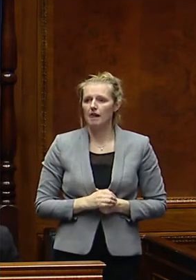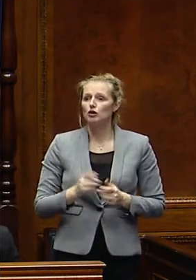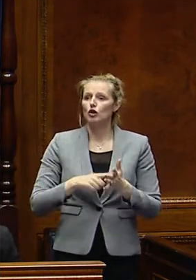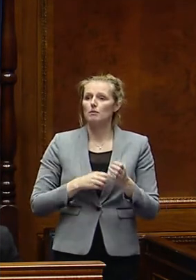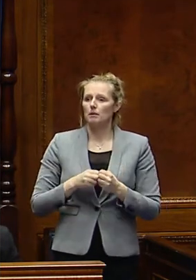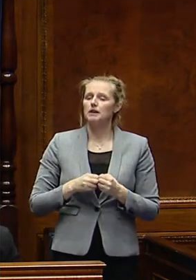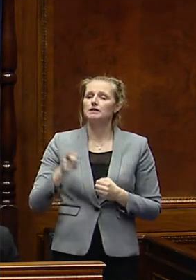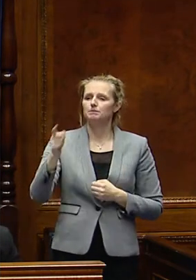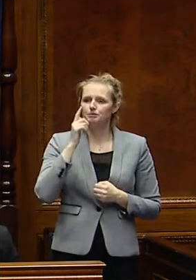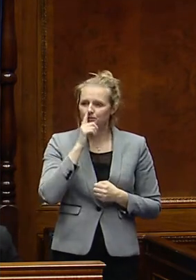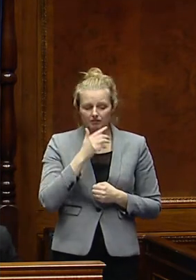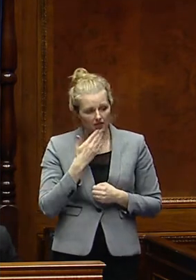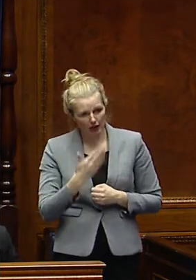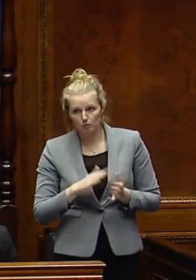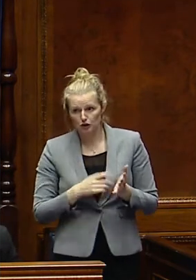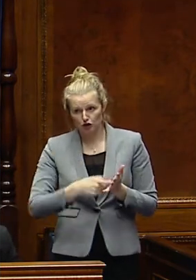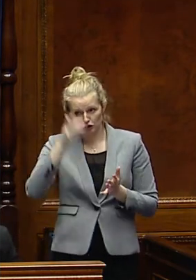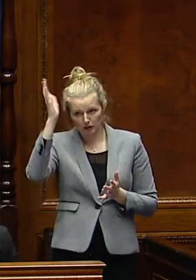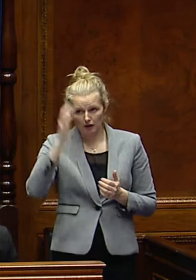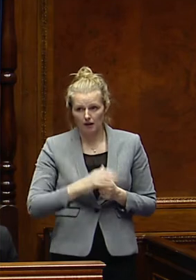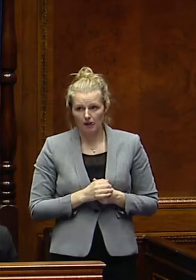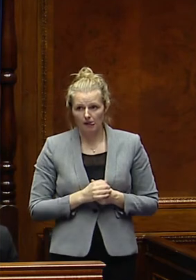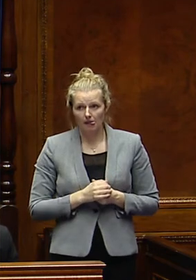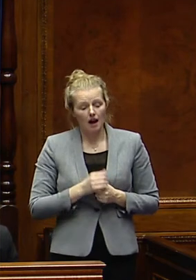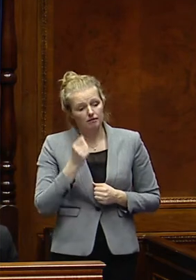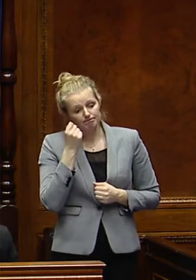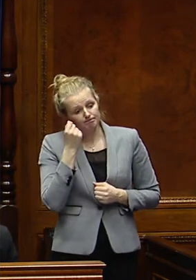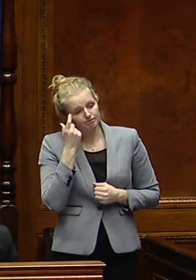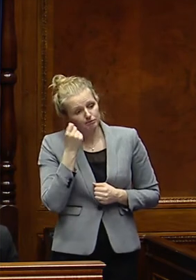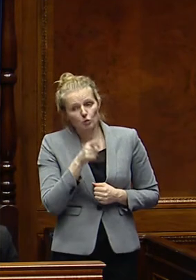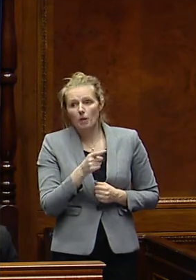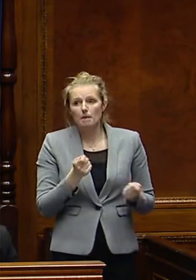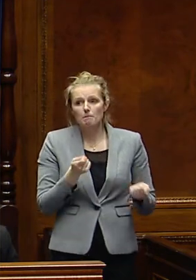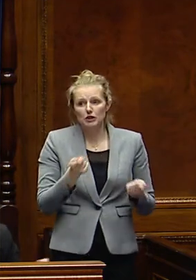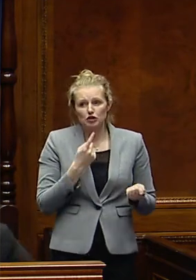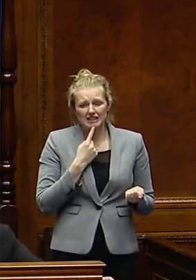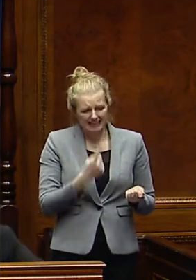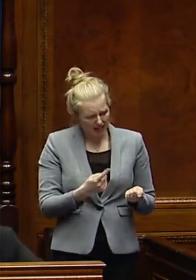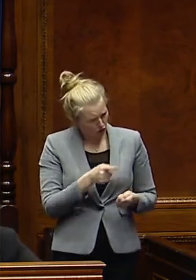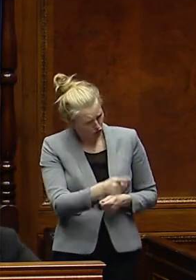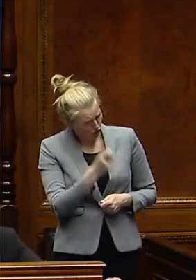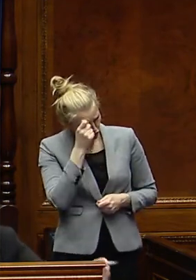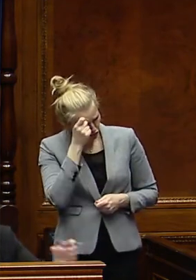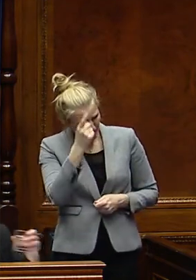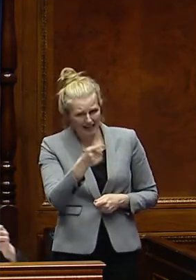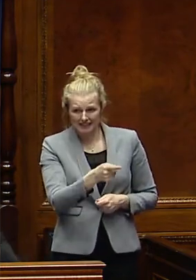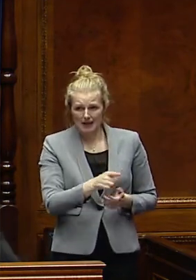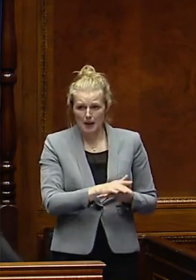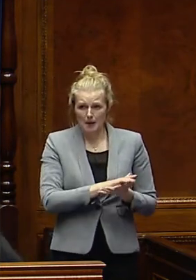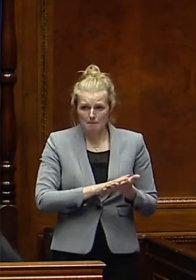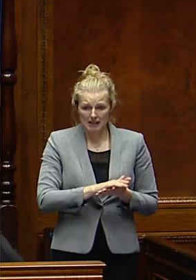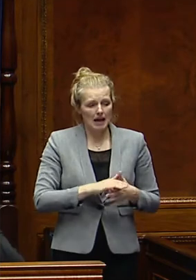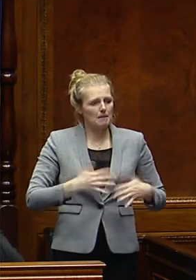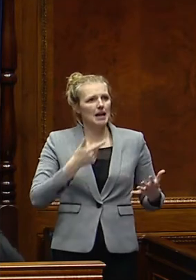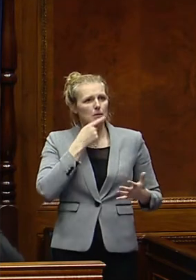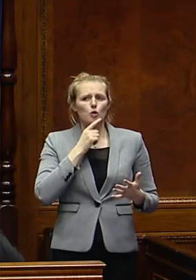Supplementary. Jonathan Buckley, I recognise what the Minister has said, but does she realise that this has left many law-abiding